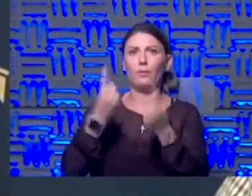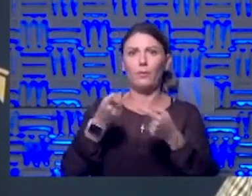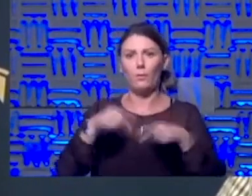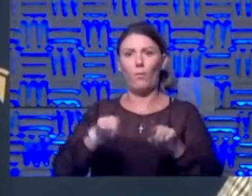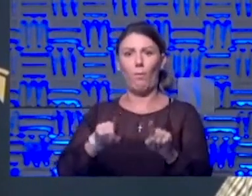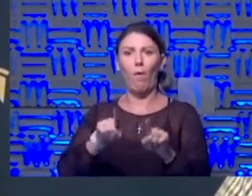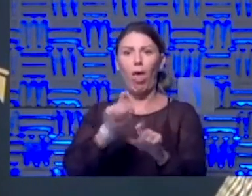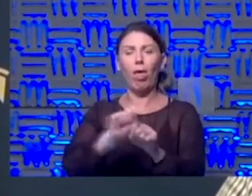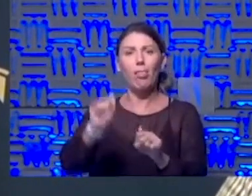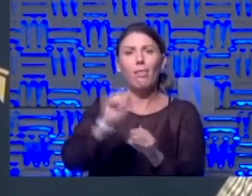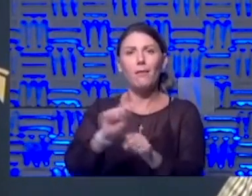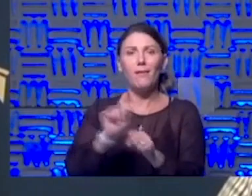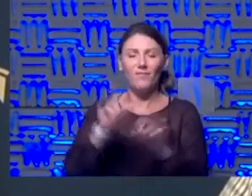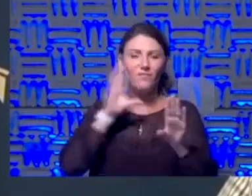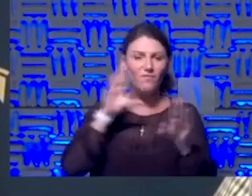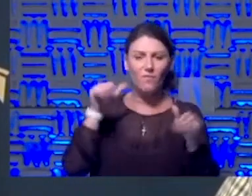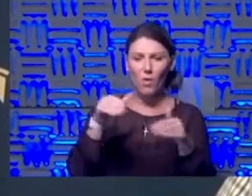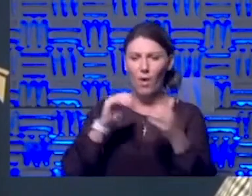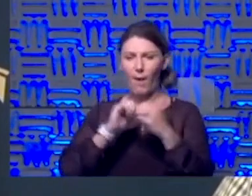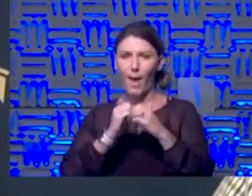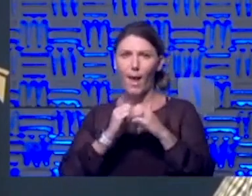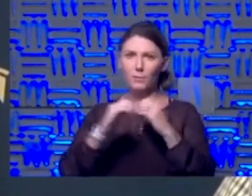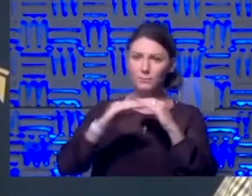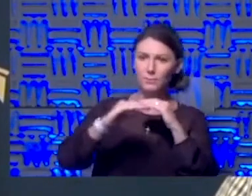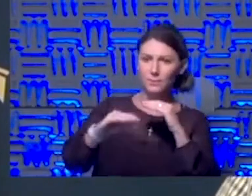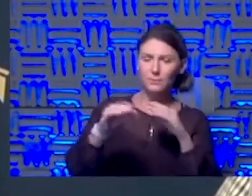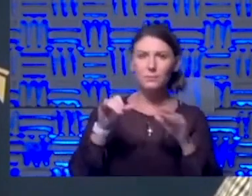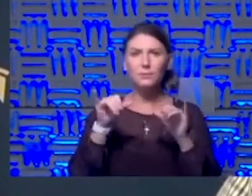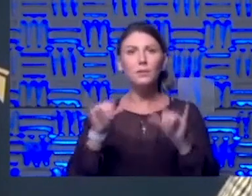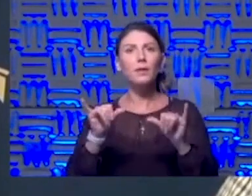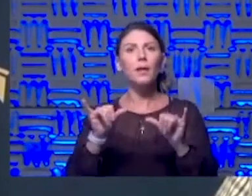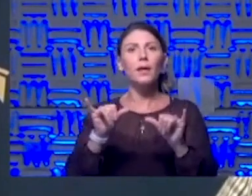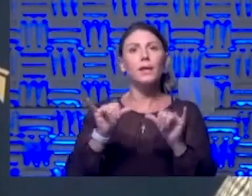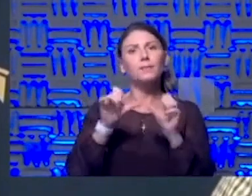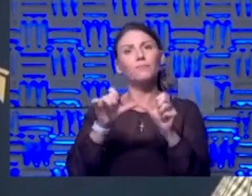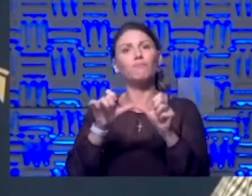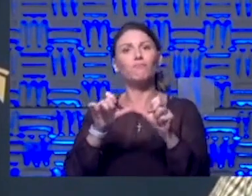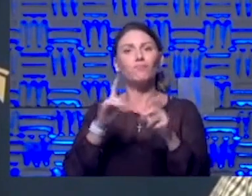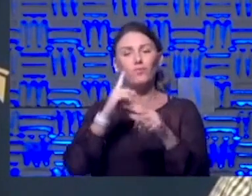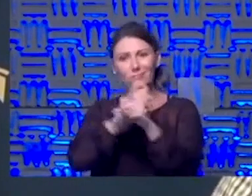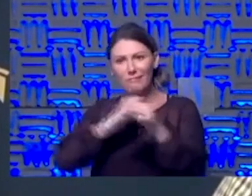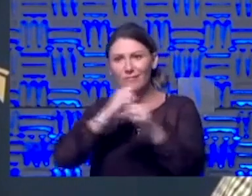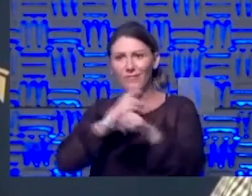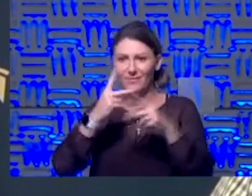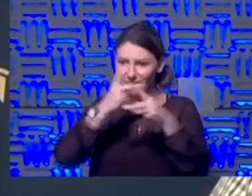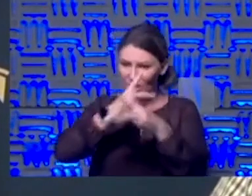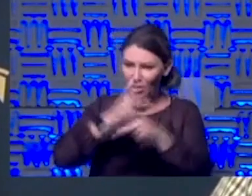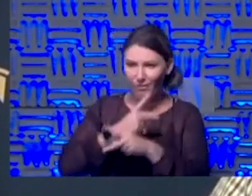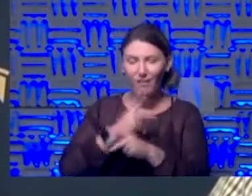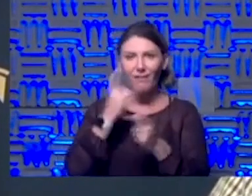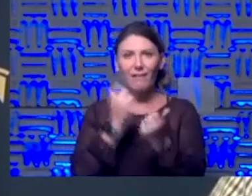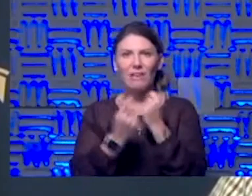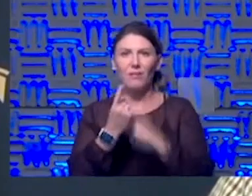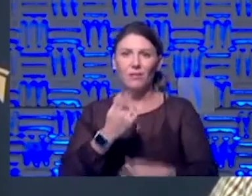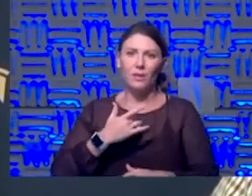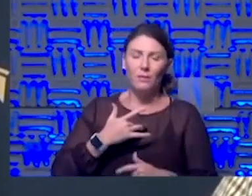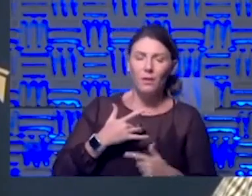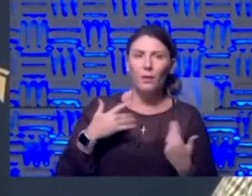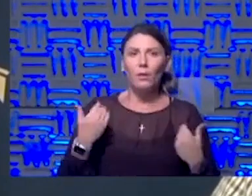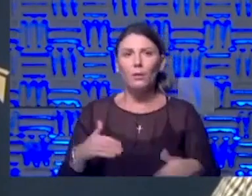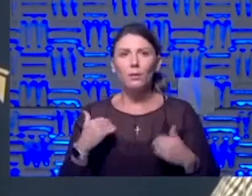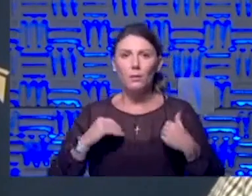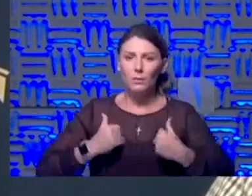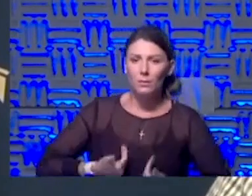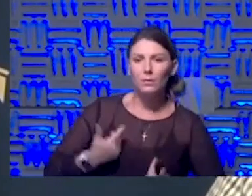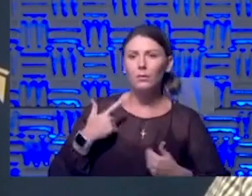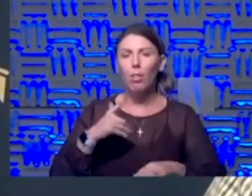what we're focused on now is just how do we sustain and be able to continue to fight this when, you know, we're all feeling like this has been a long time and